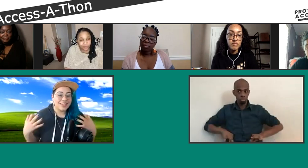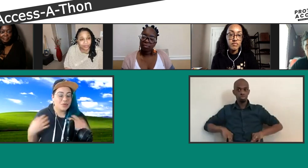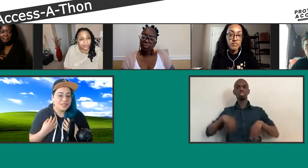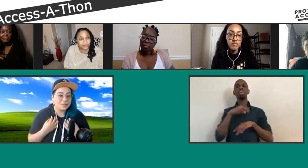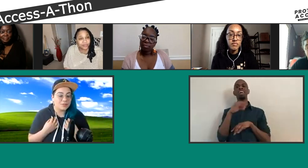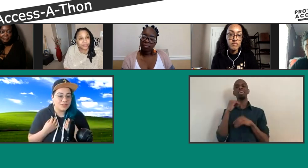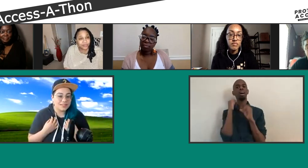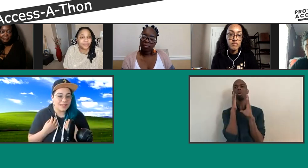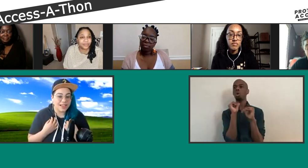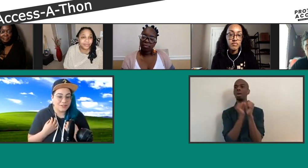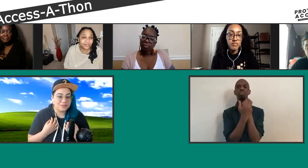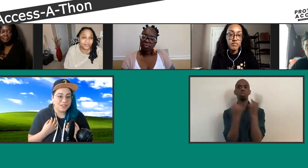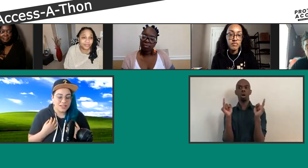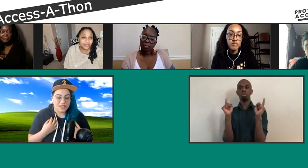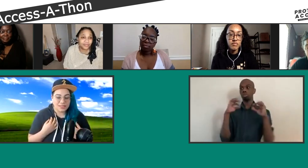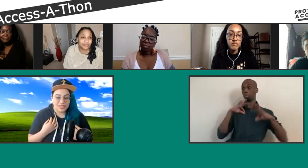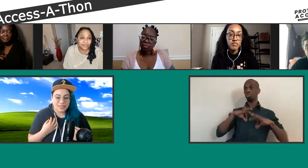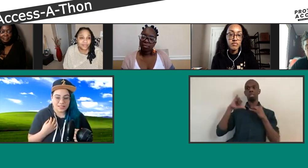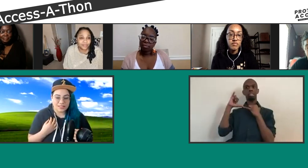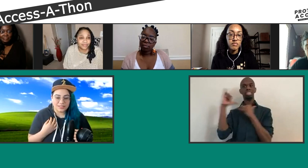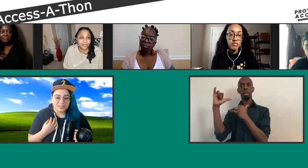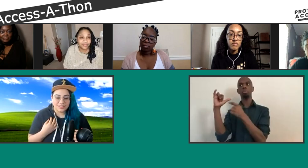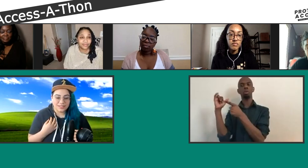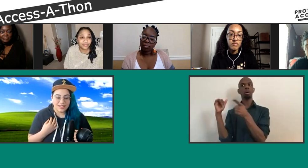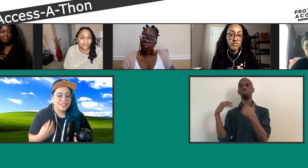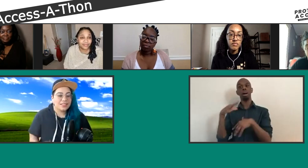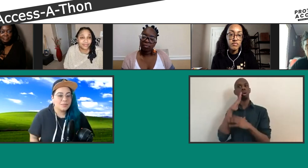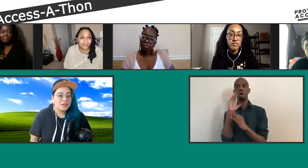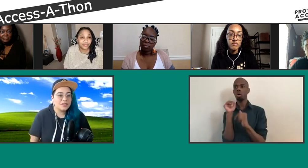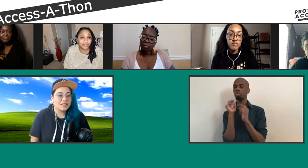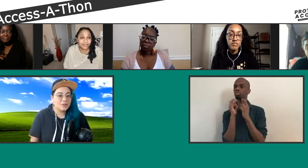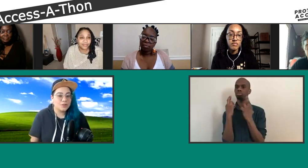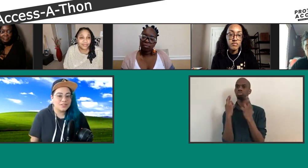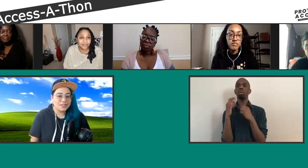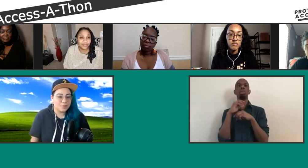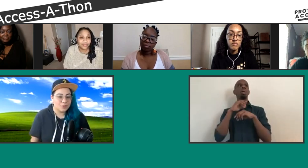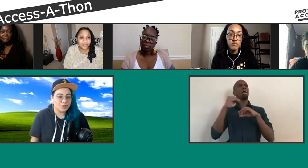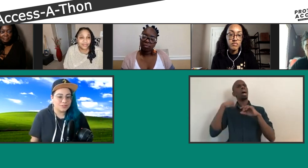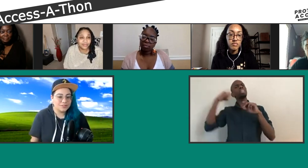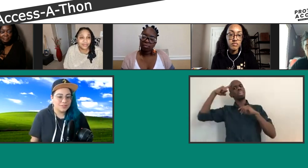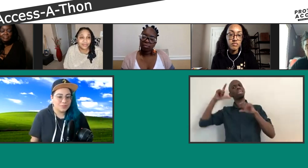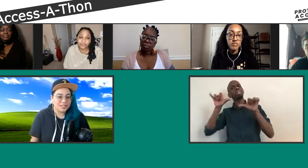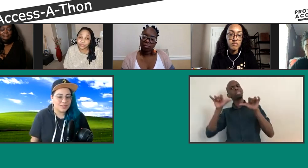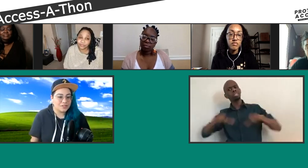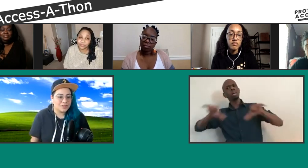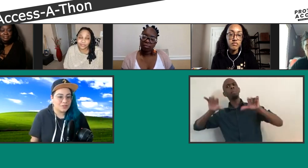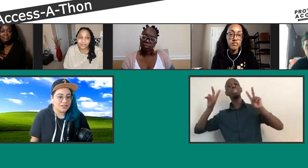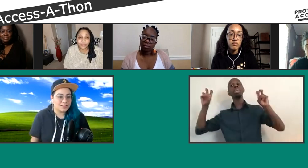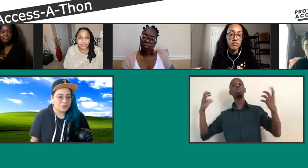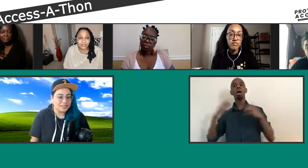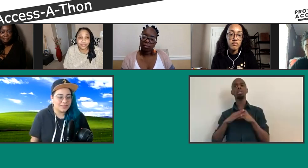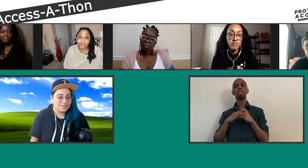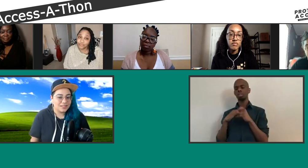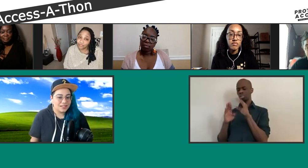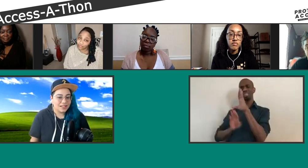is taking away as much from this as I have. And I think, uh, I think the theme here is that growth is uncomfortable, but that's no excuse not